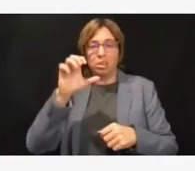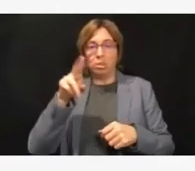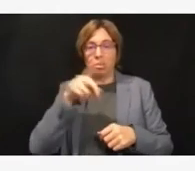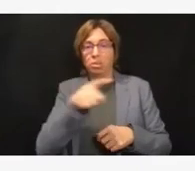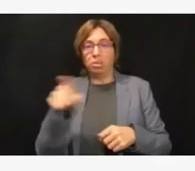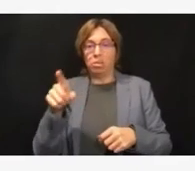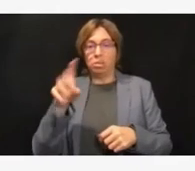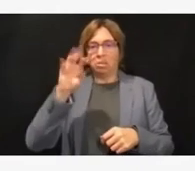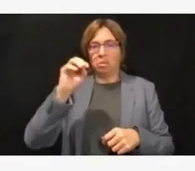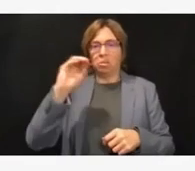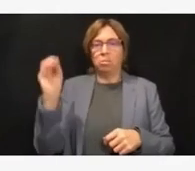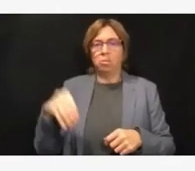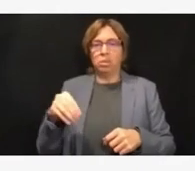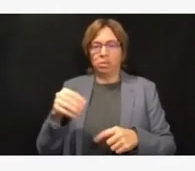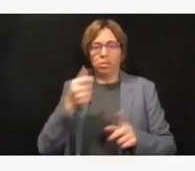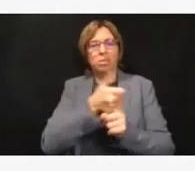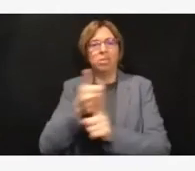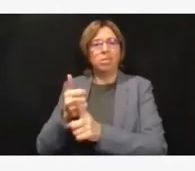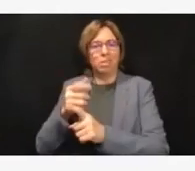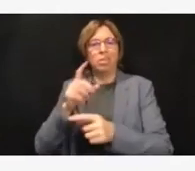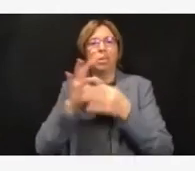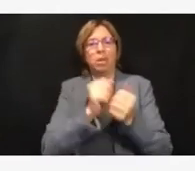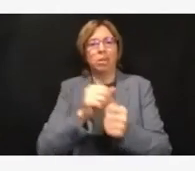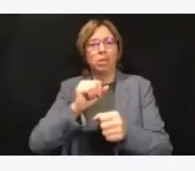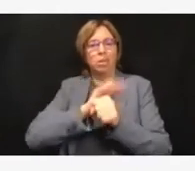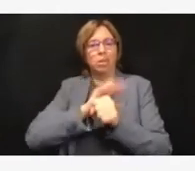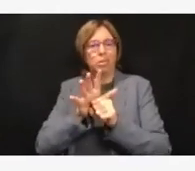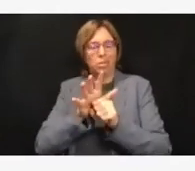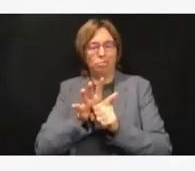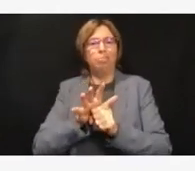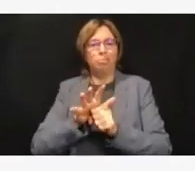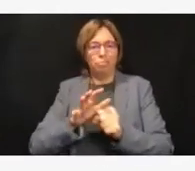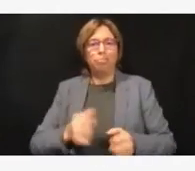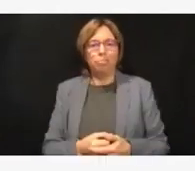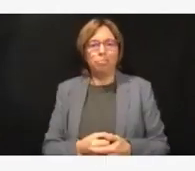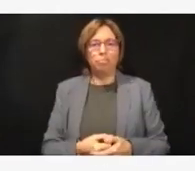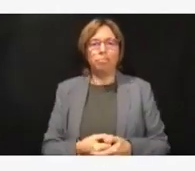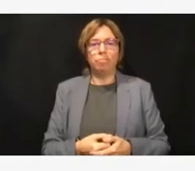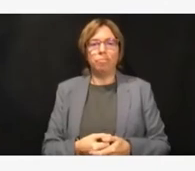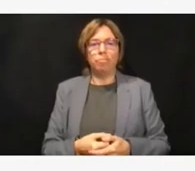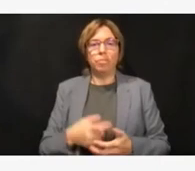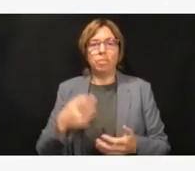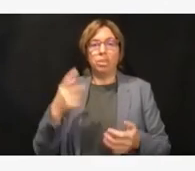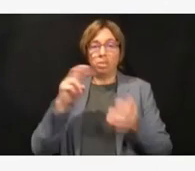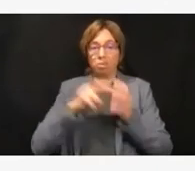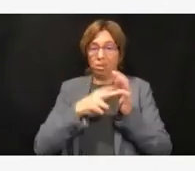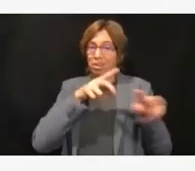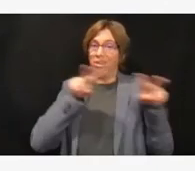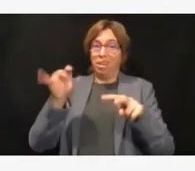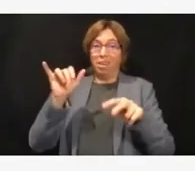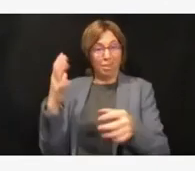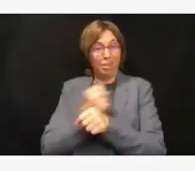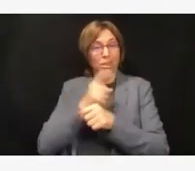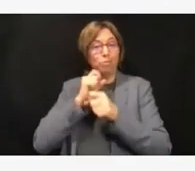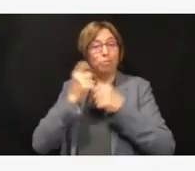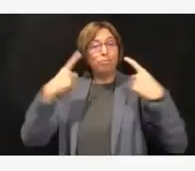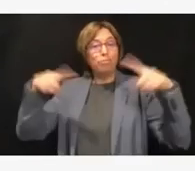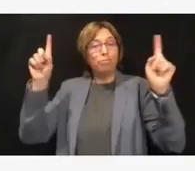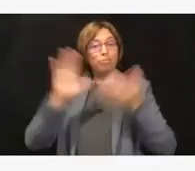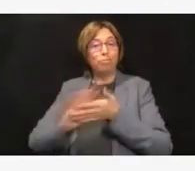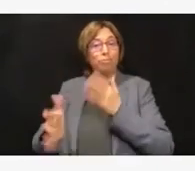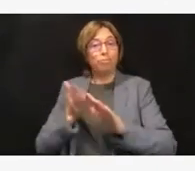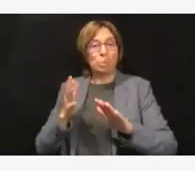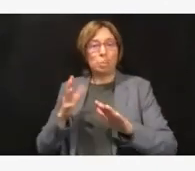So, it's not mission accomplished. Instead, this is a moment, we think,